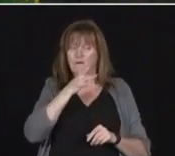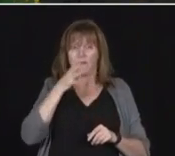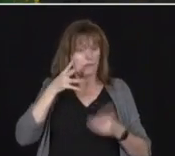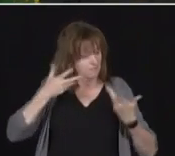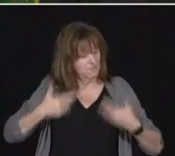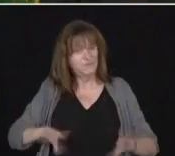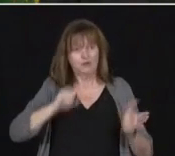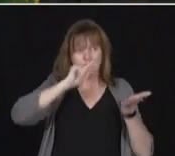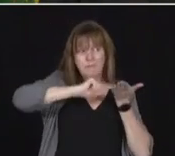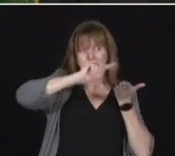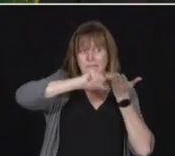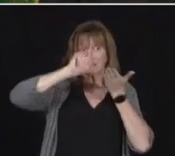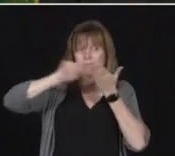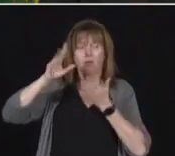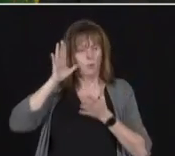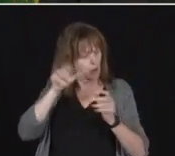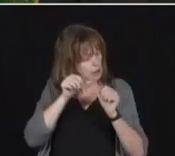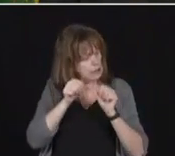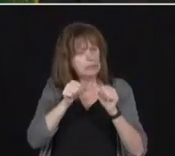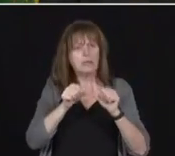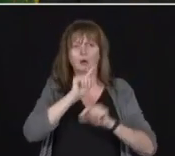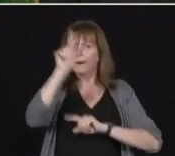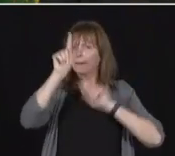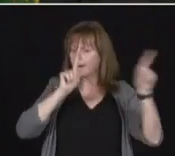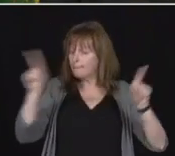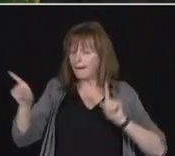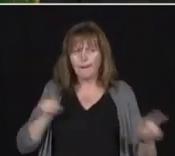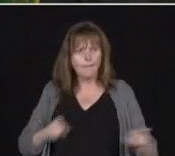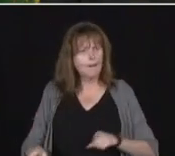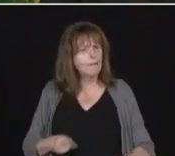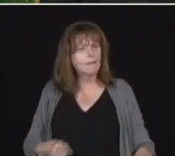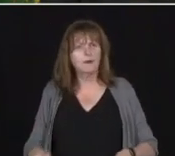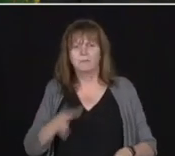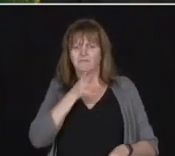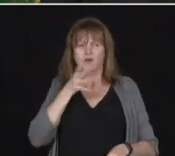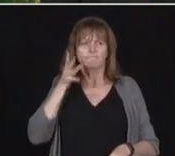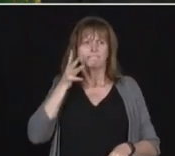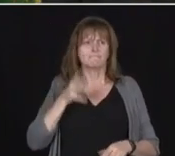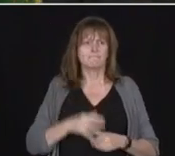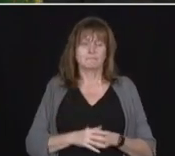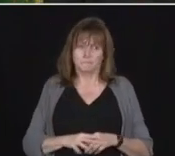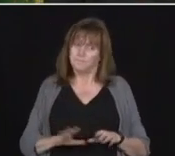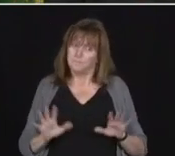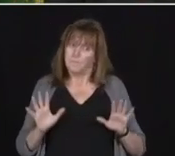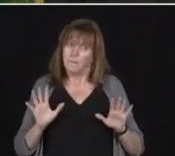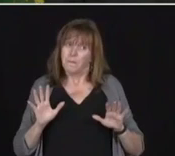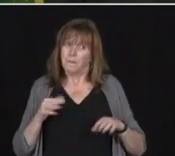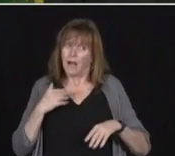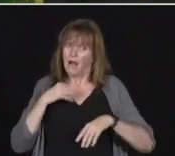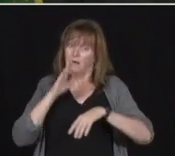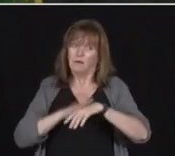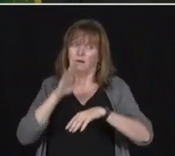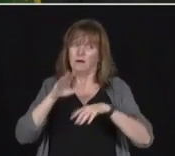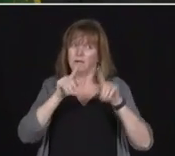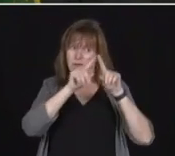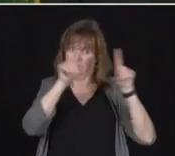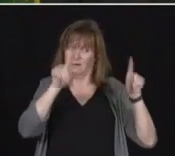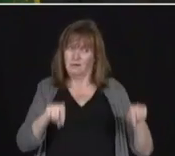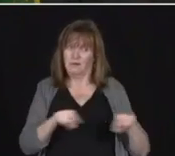continue going in there and inspecting all the farms. And we handed out 34 orders. So I'm